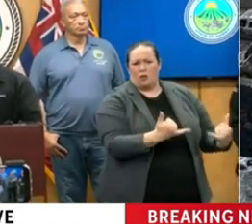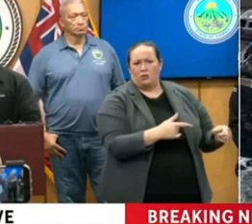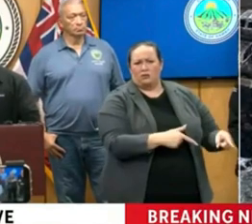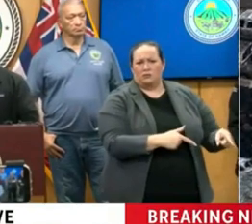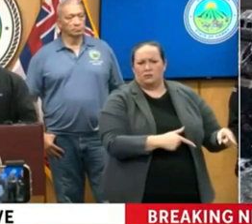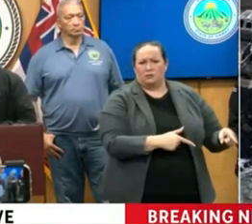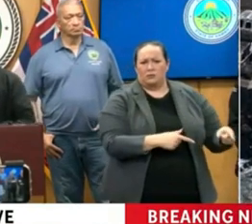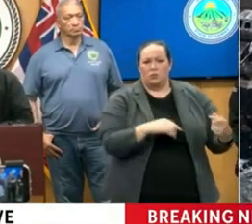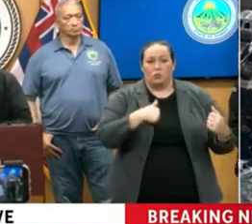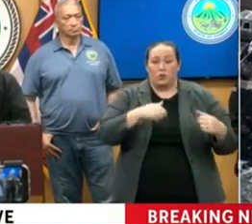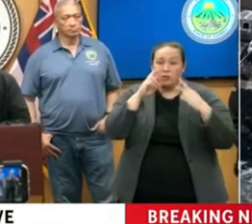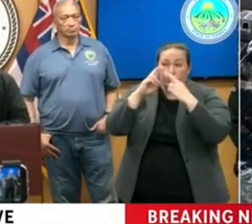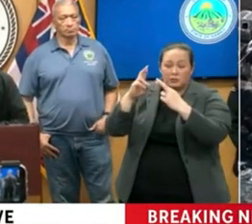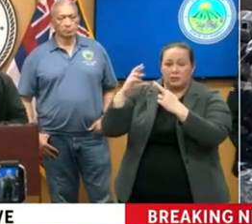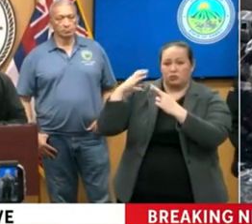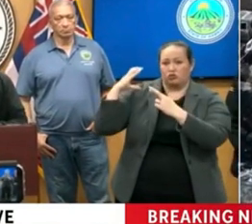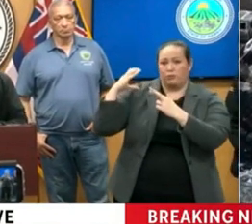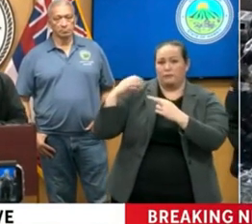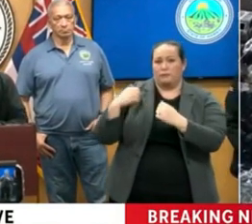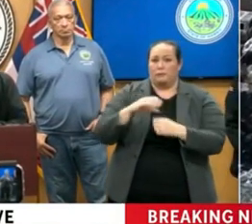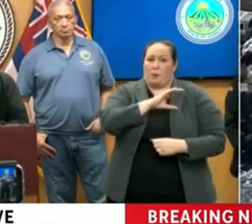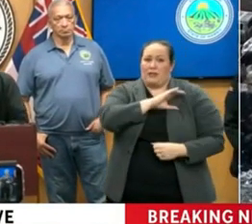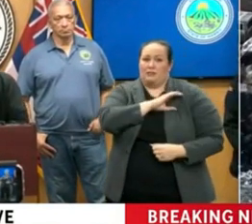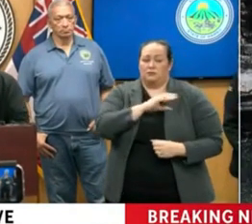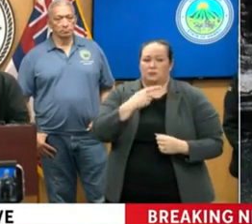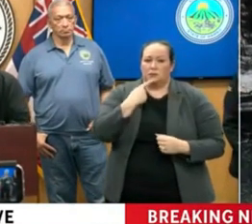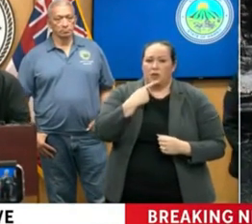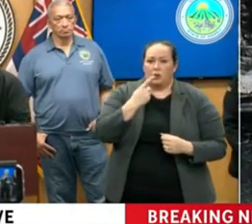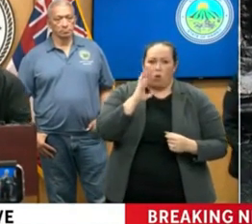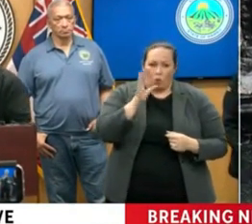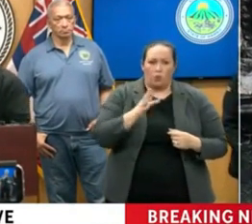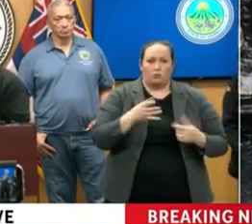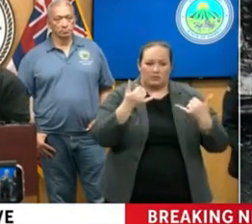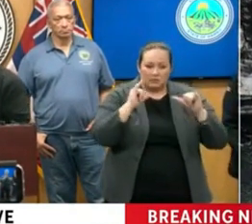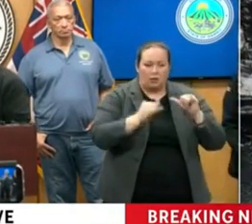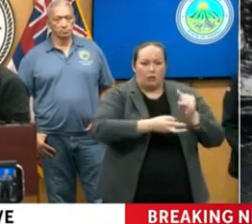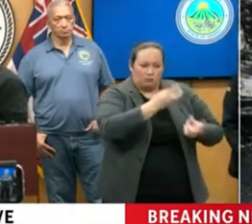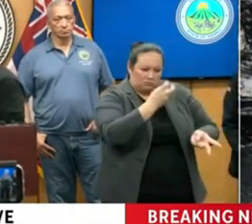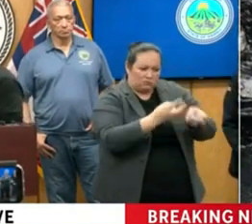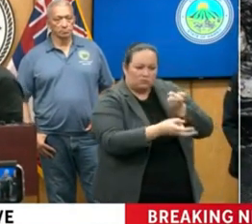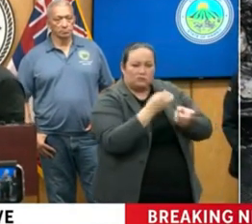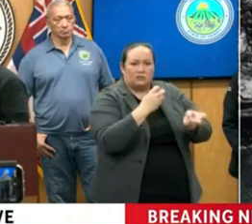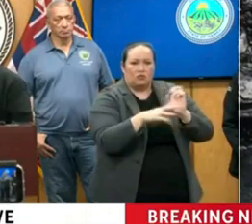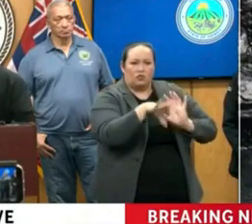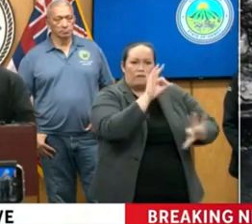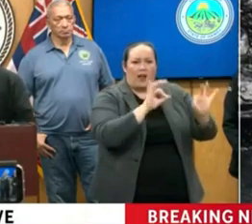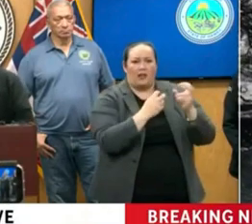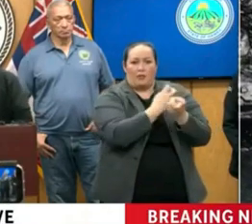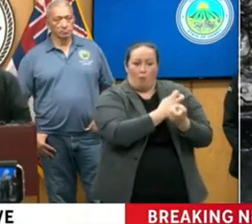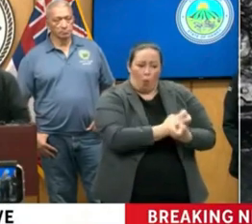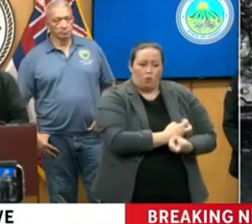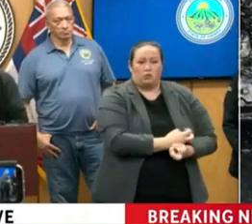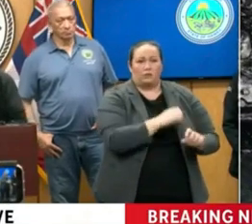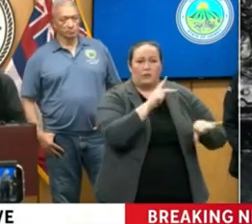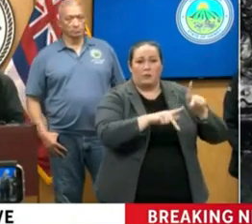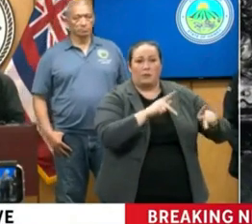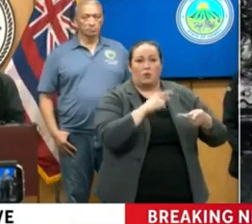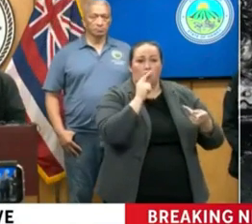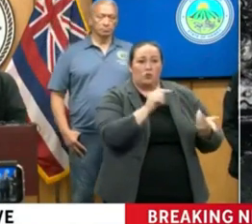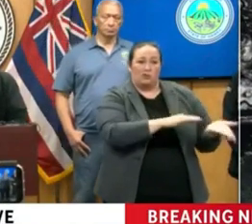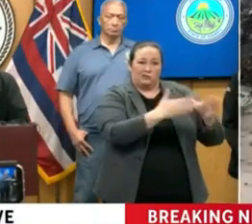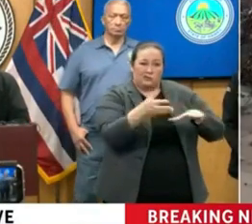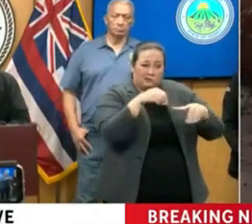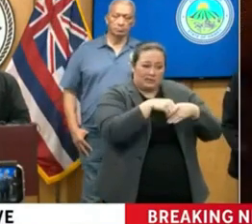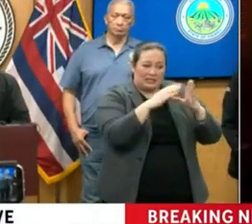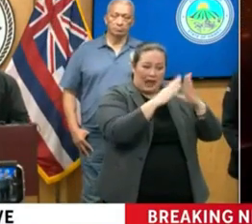there will be active recovery over the coming days and weeks of the bones of those who have been lost. So, it will take time.